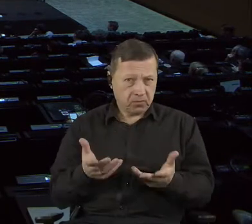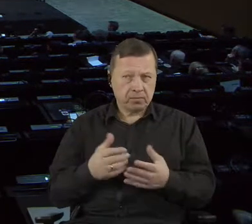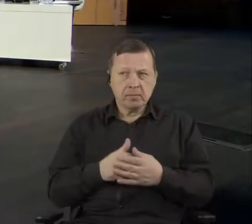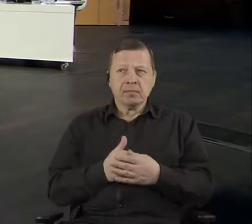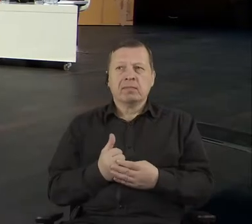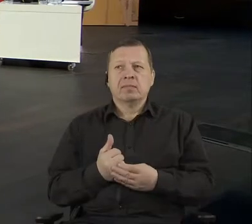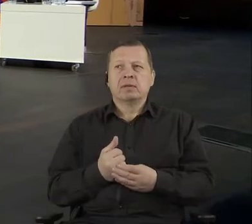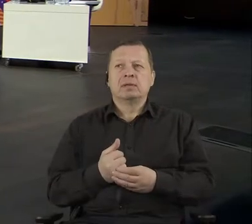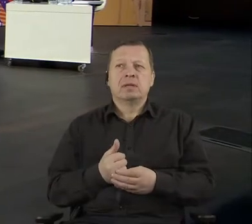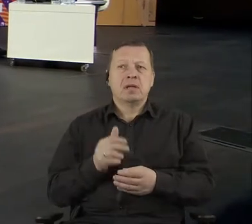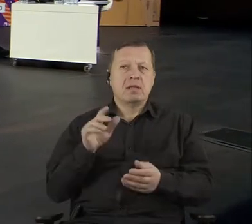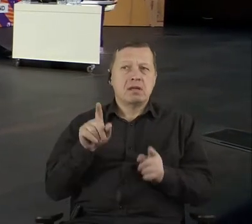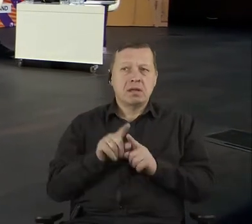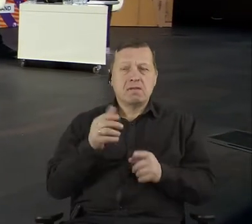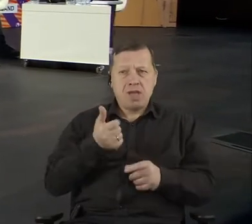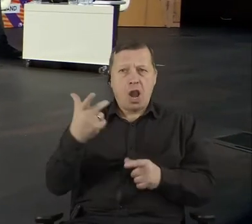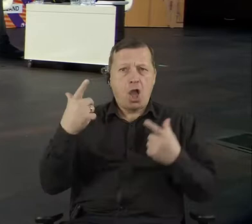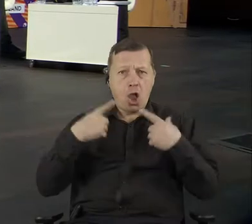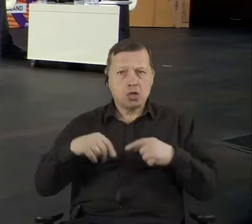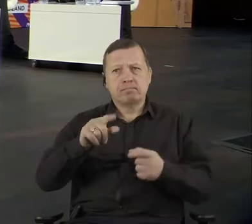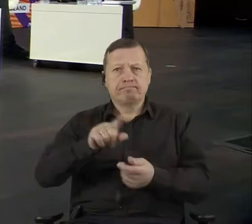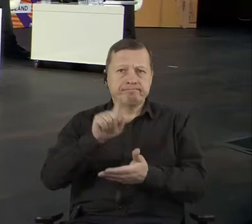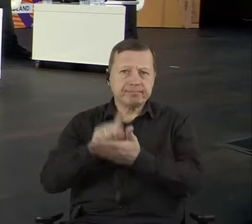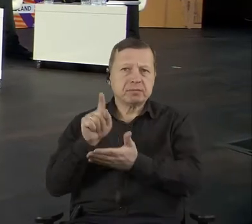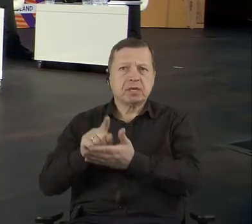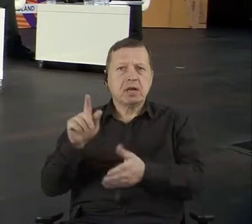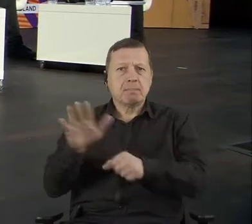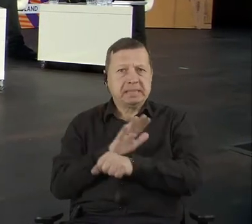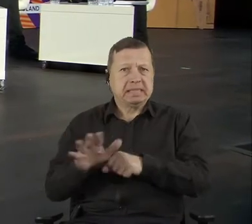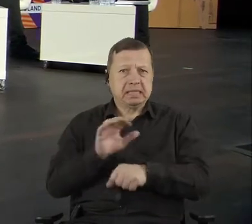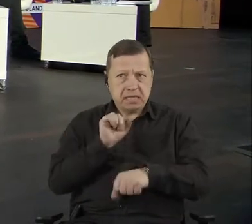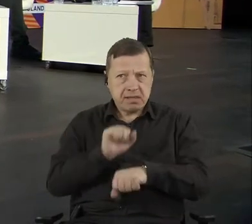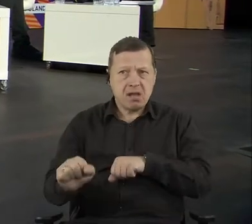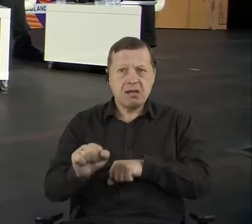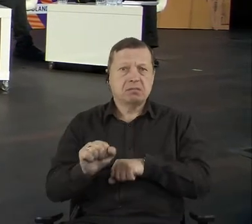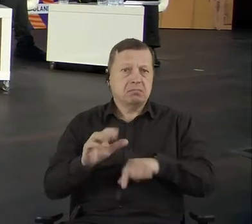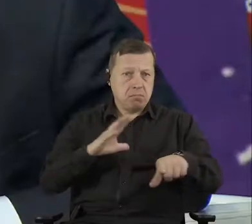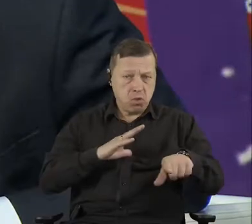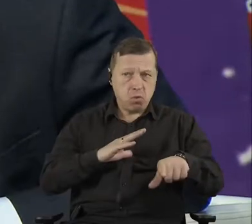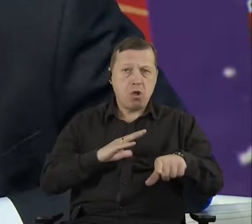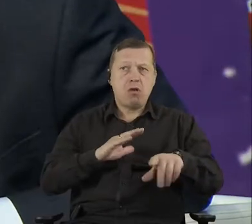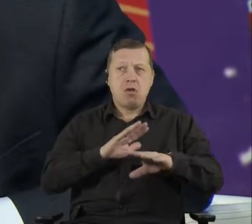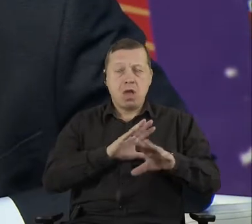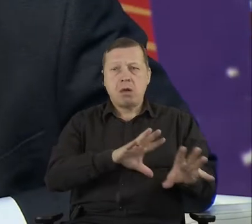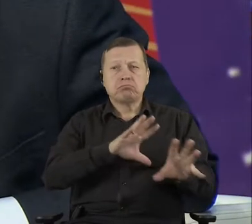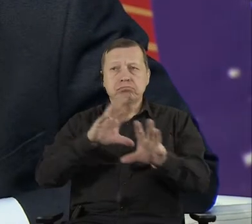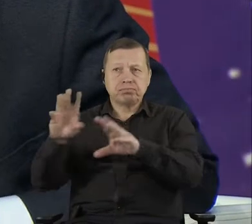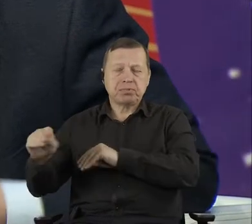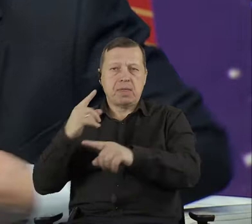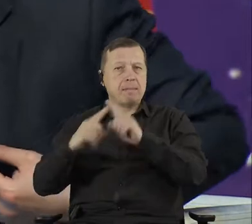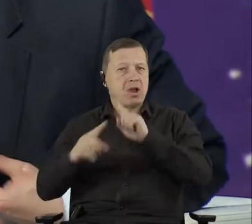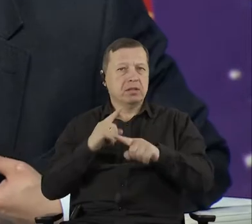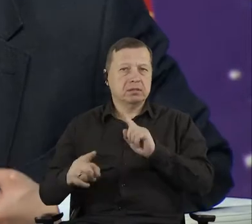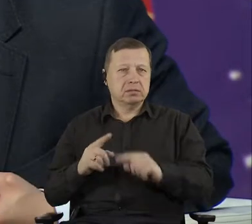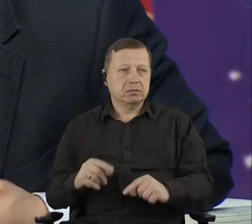they want to do something that matters and they moved to the, to the political life. Uh, and